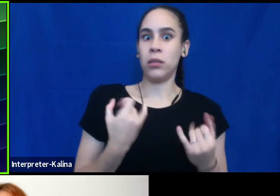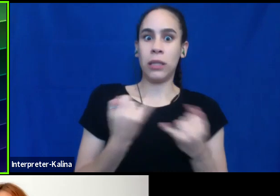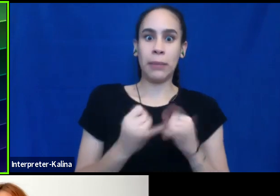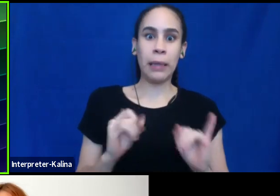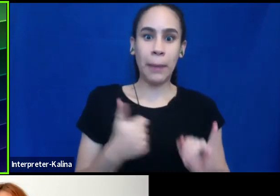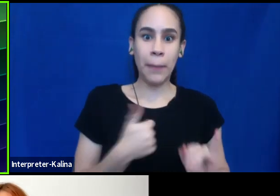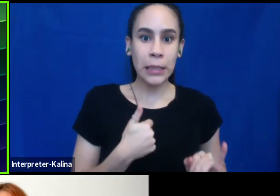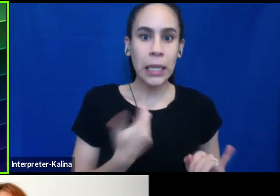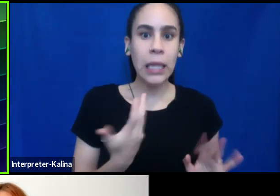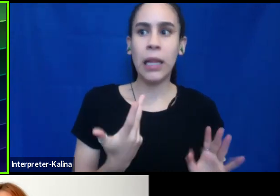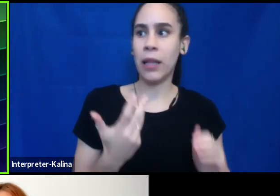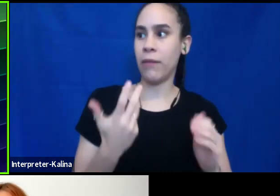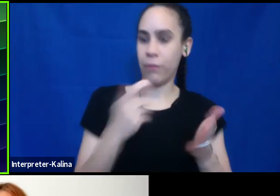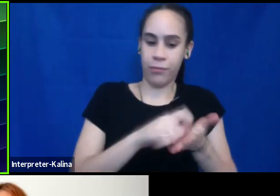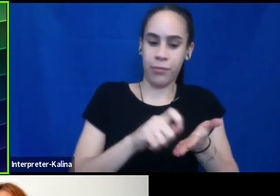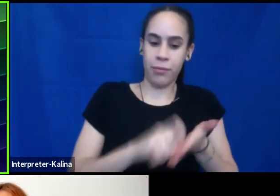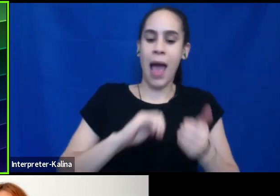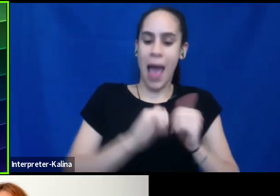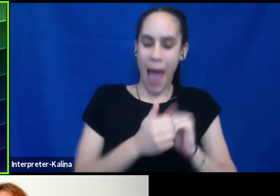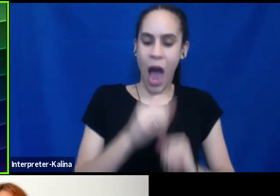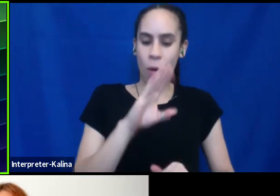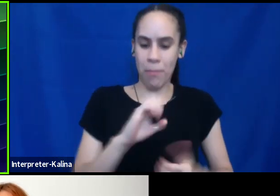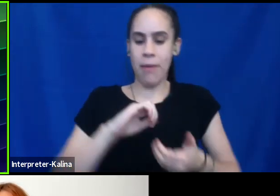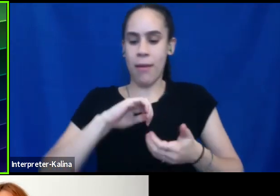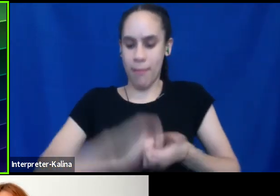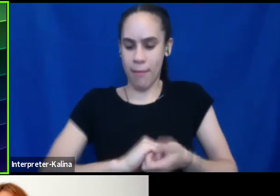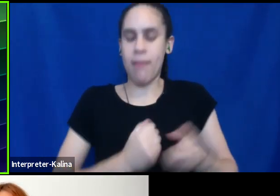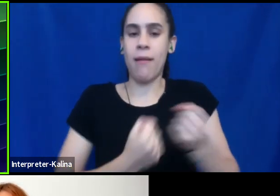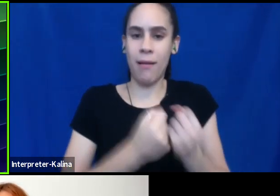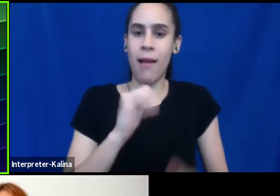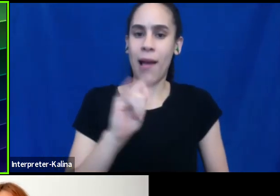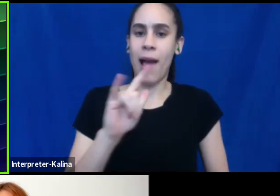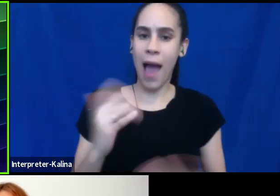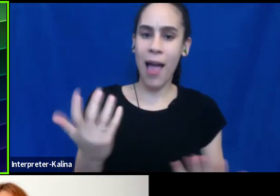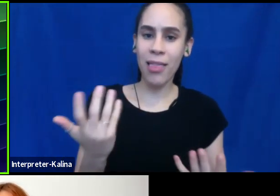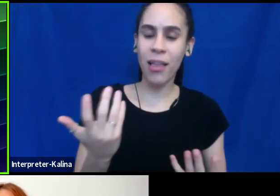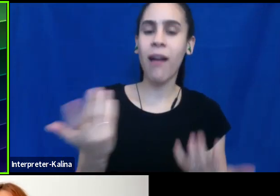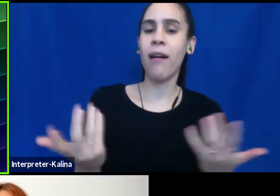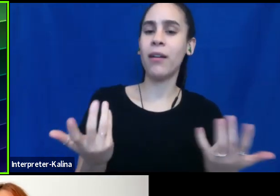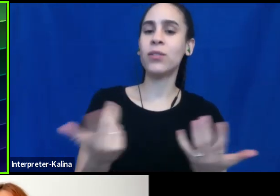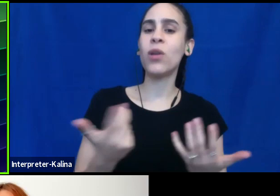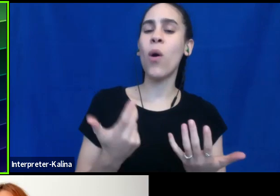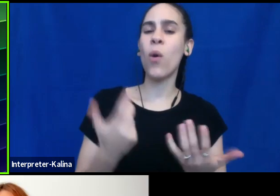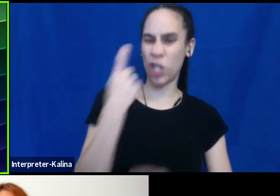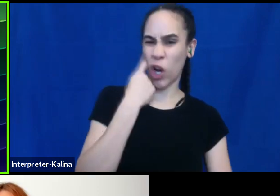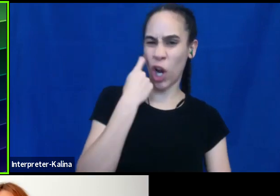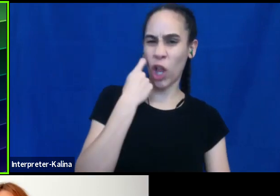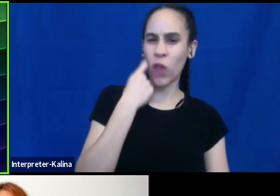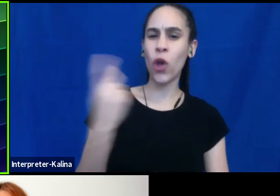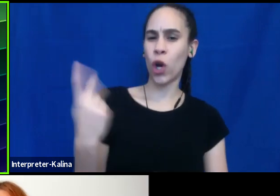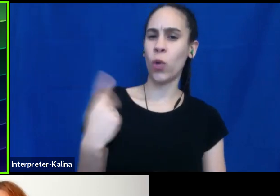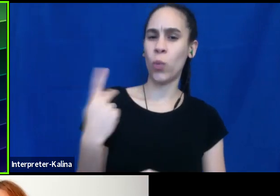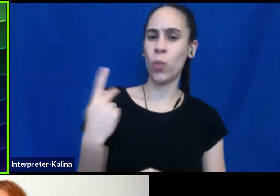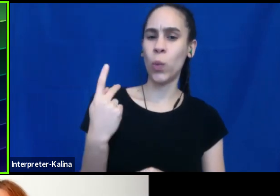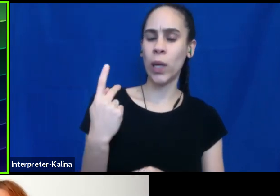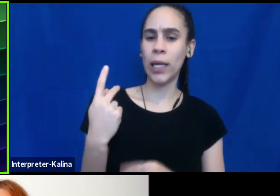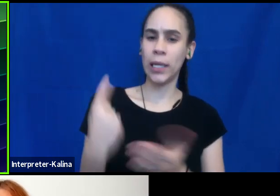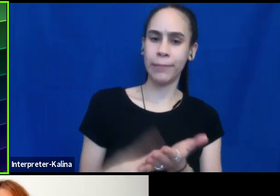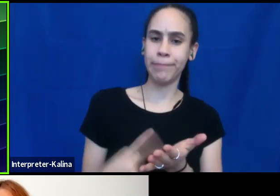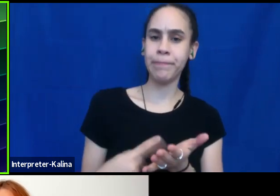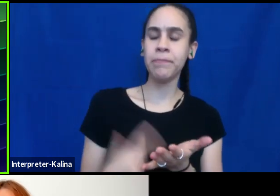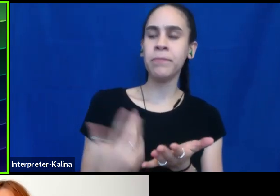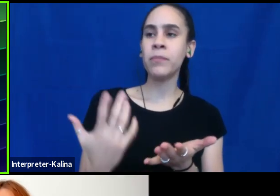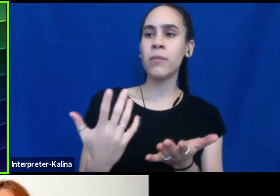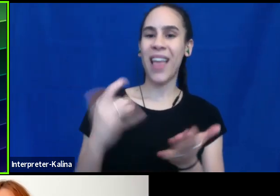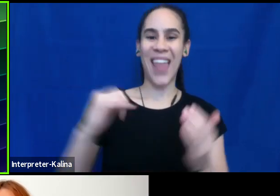And, um, so, you know, there's, I think we, we talked in our earlier, um, Melinda about sort of that, um, that